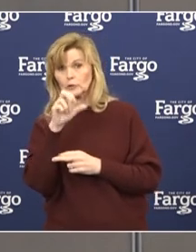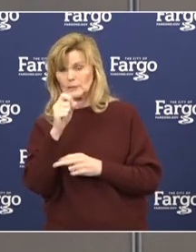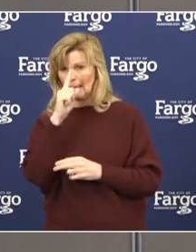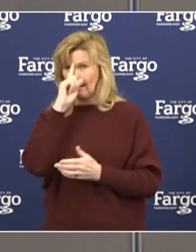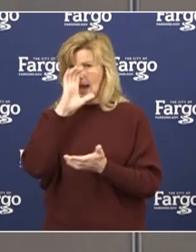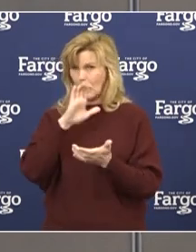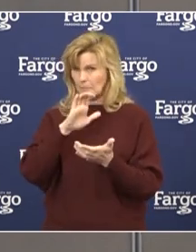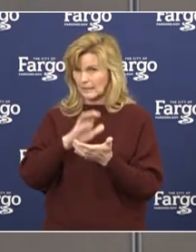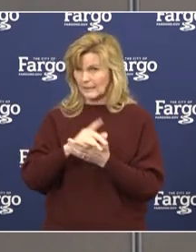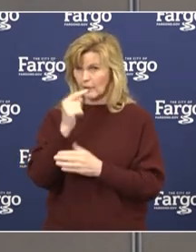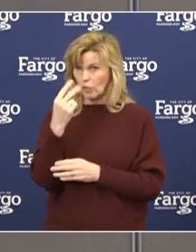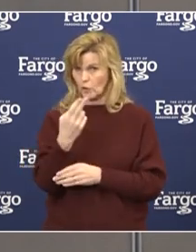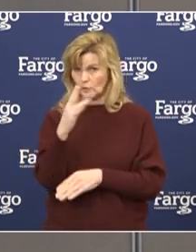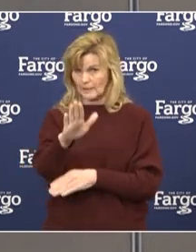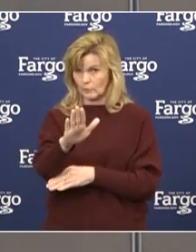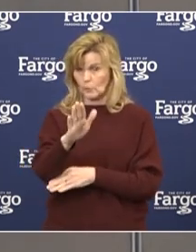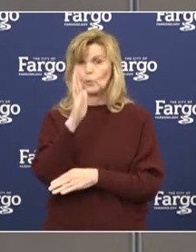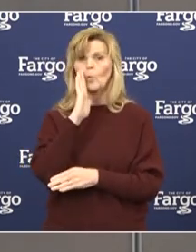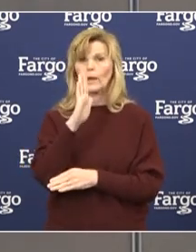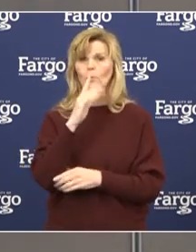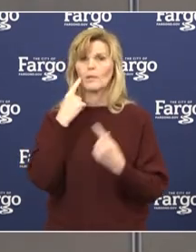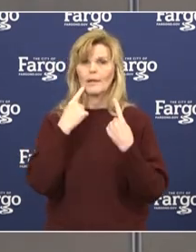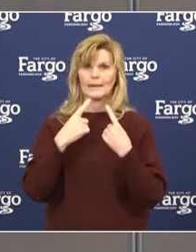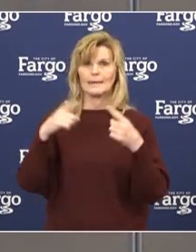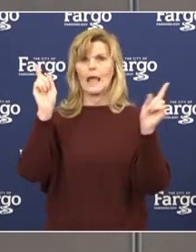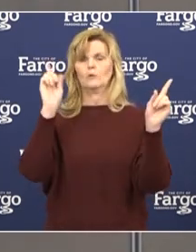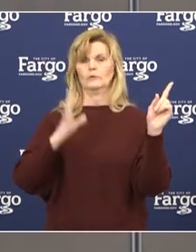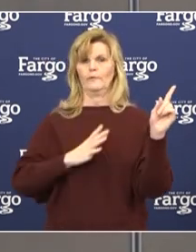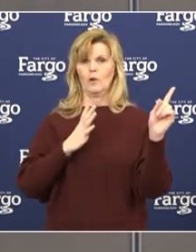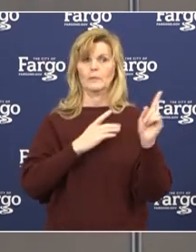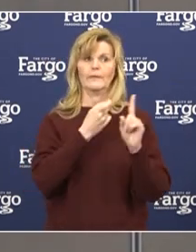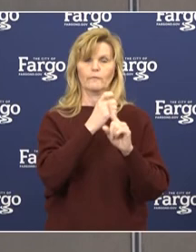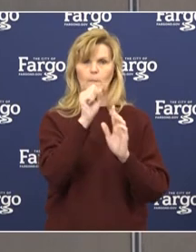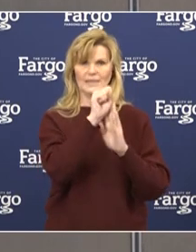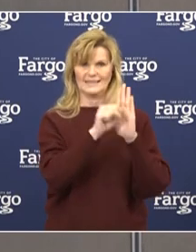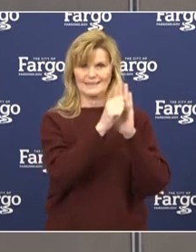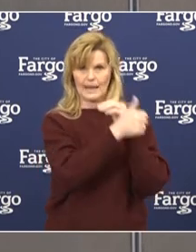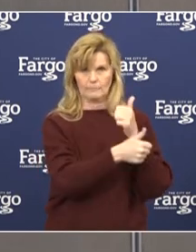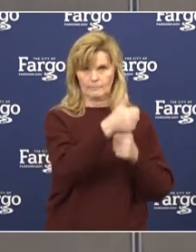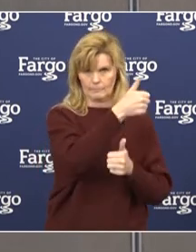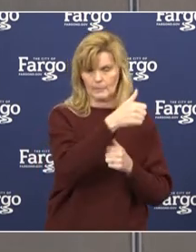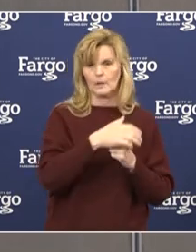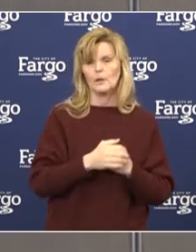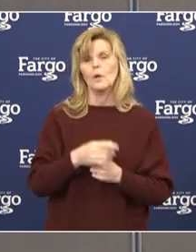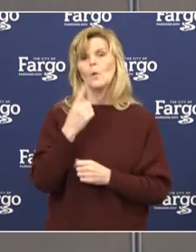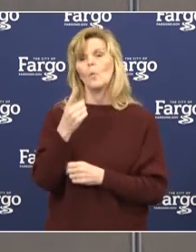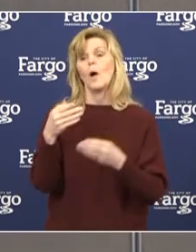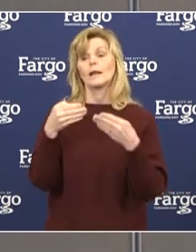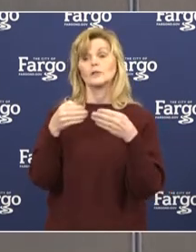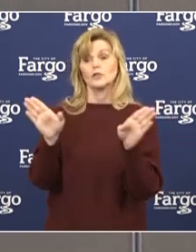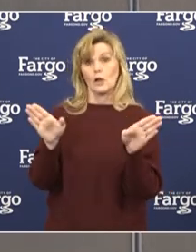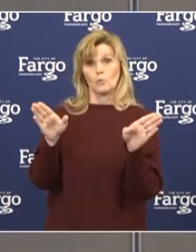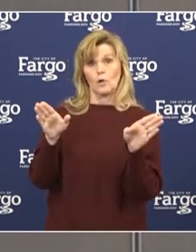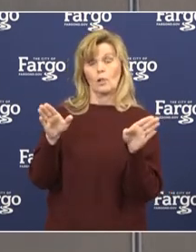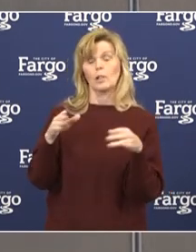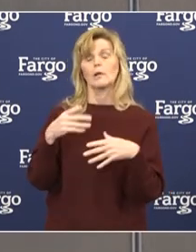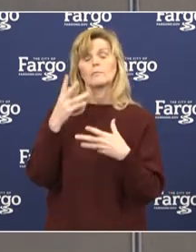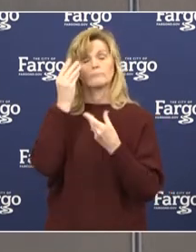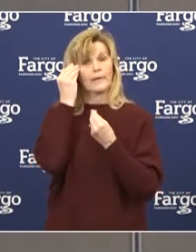be the formal announcement of this from the state. And just one general public health messaging part to close.